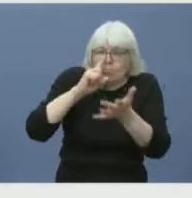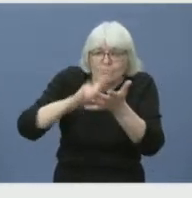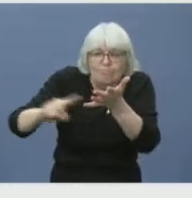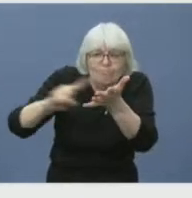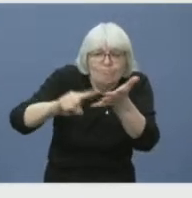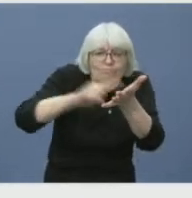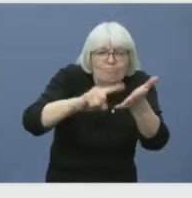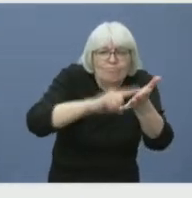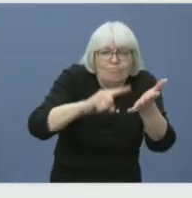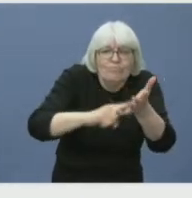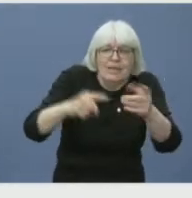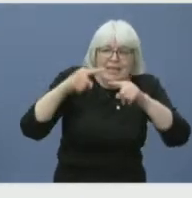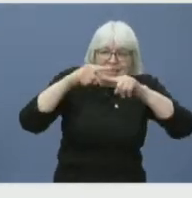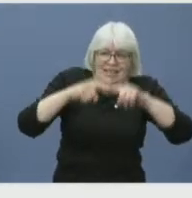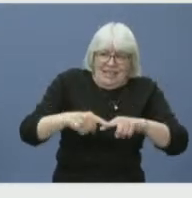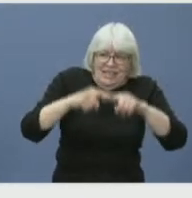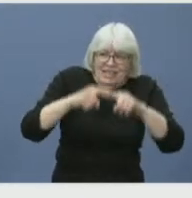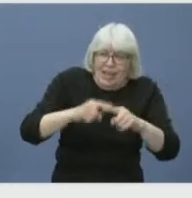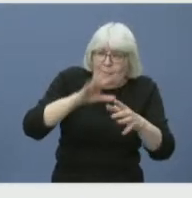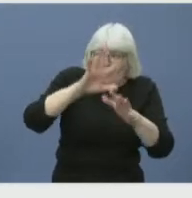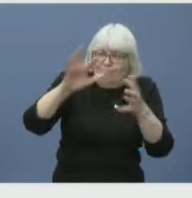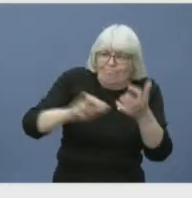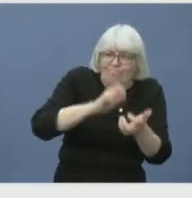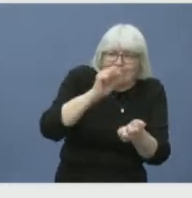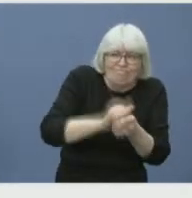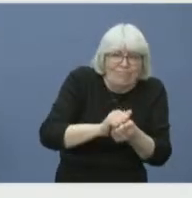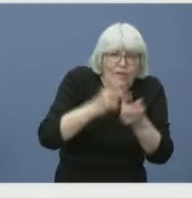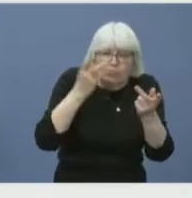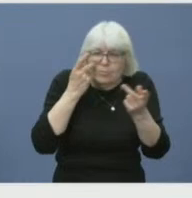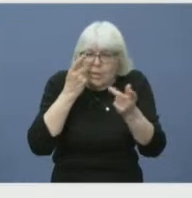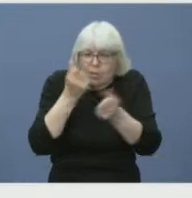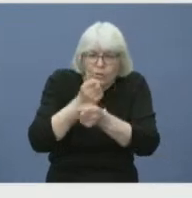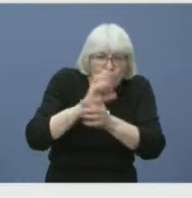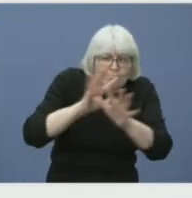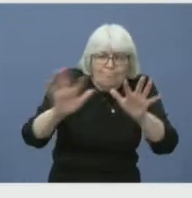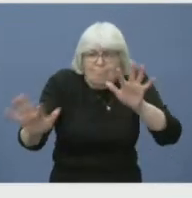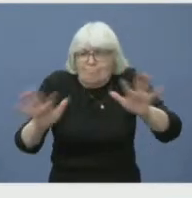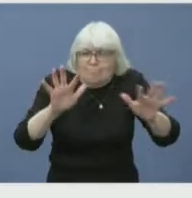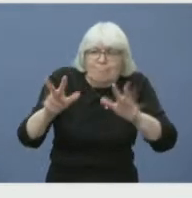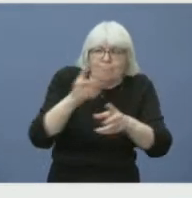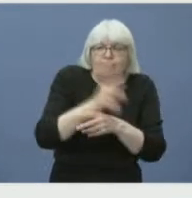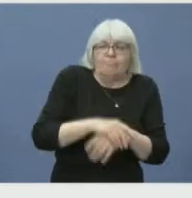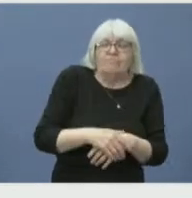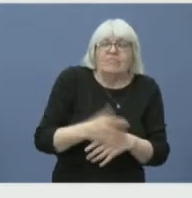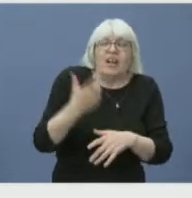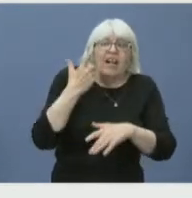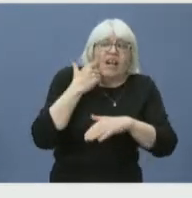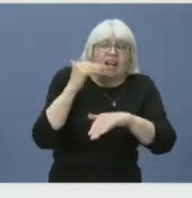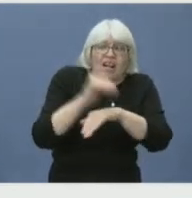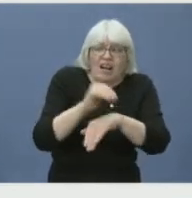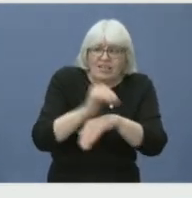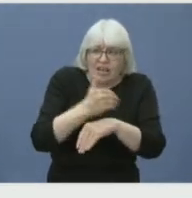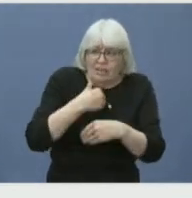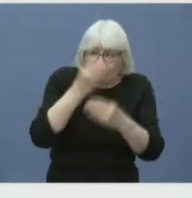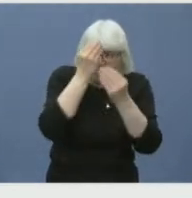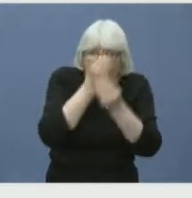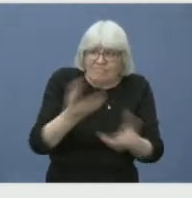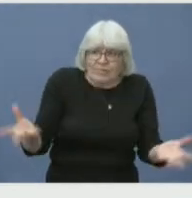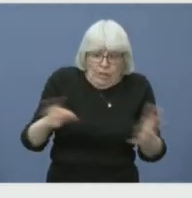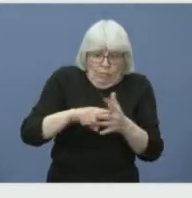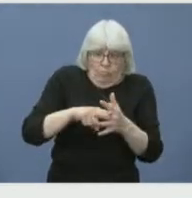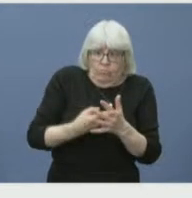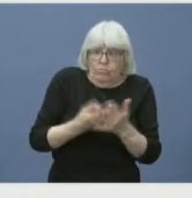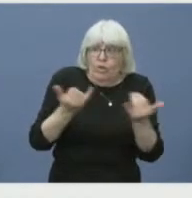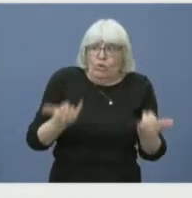completion of this work. Yesterday evening, we announced that starting today, Wednesday, June 7th, those who remain